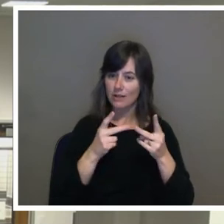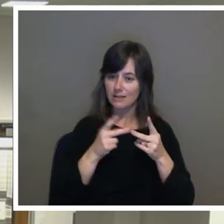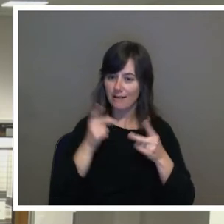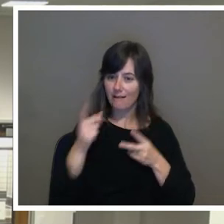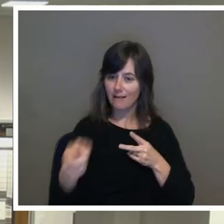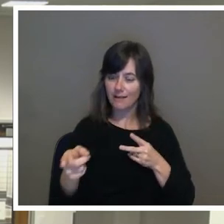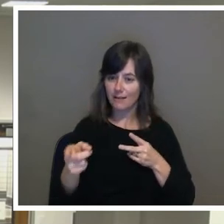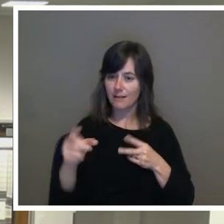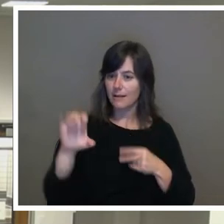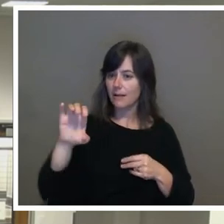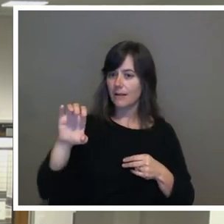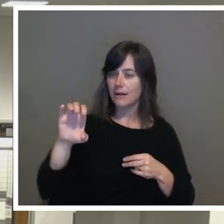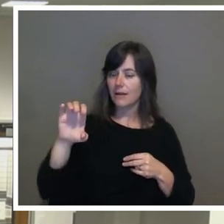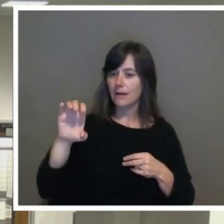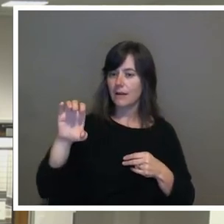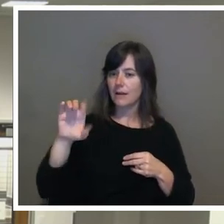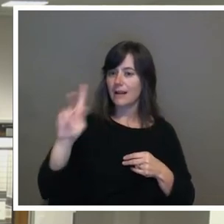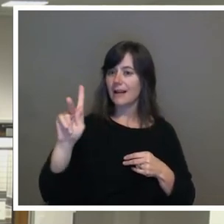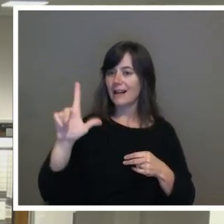Weiswurm.